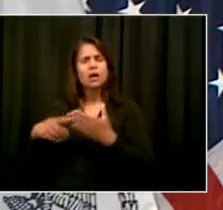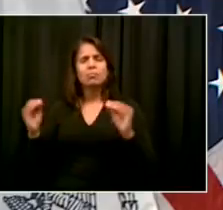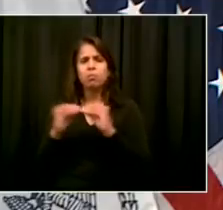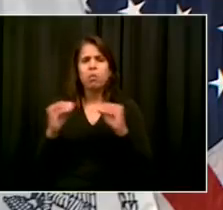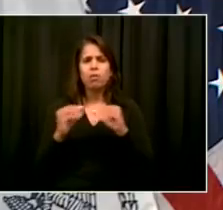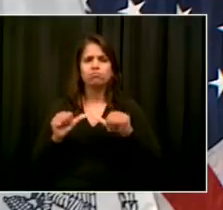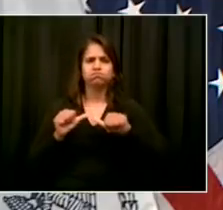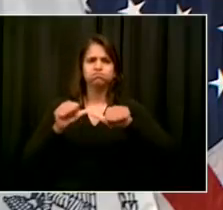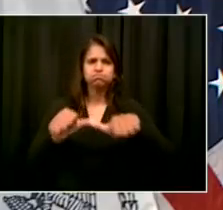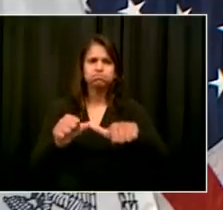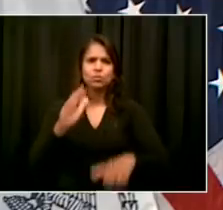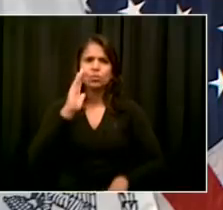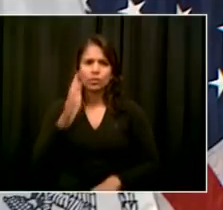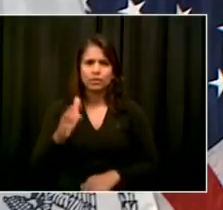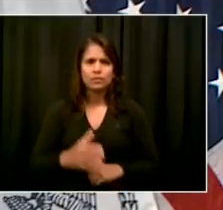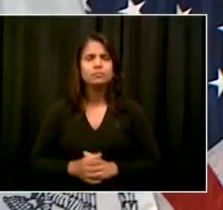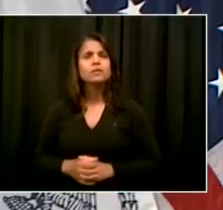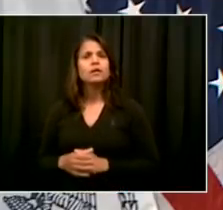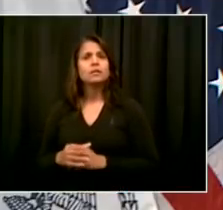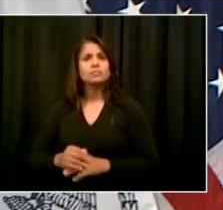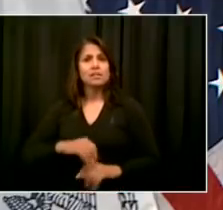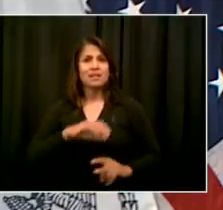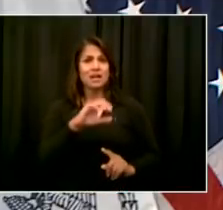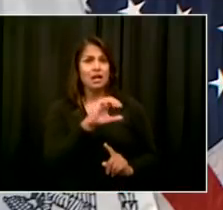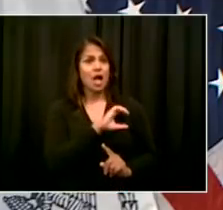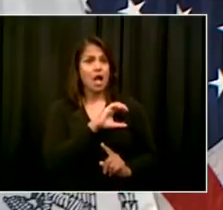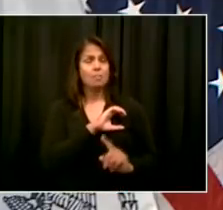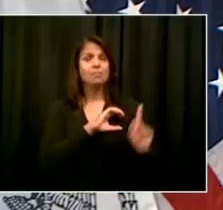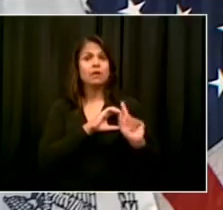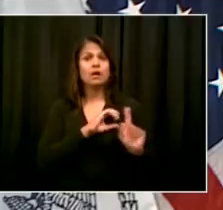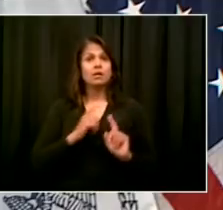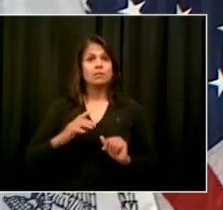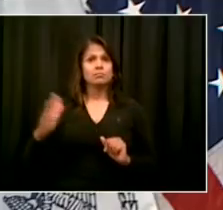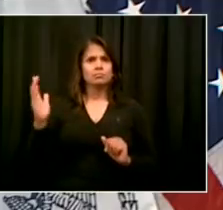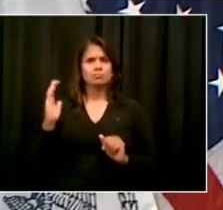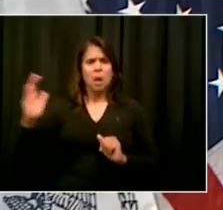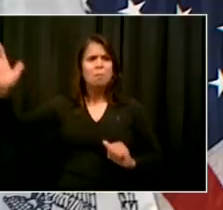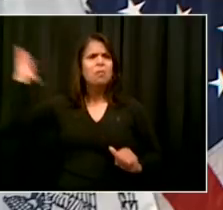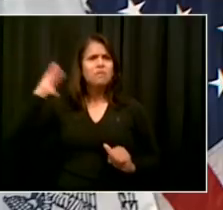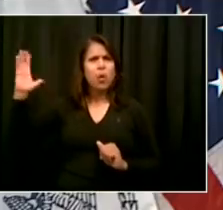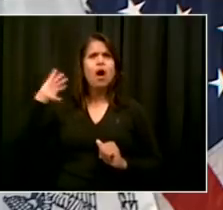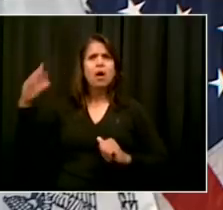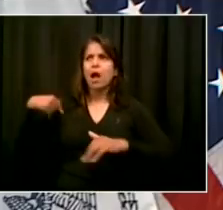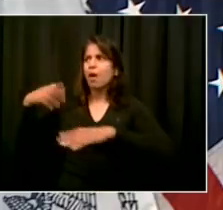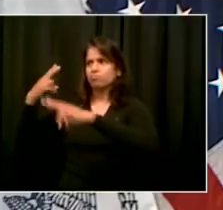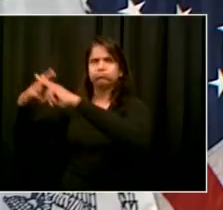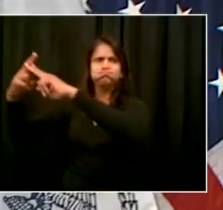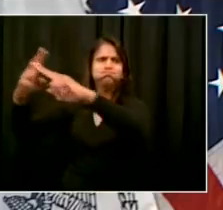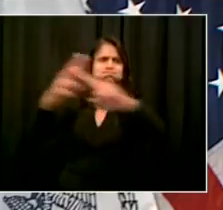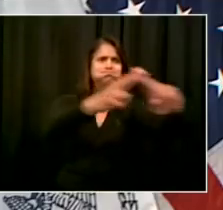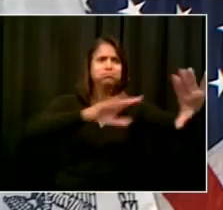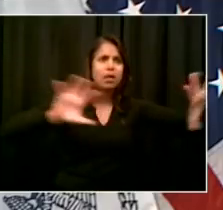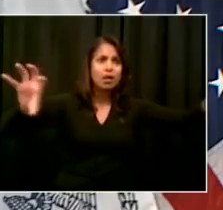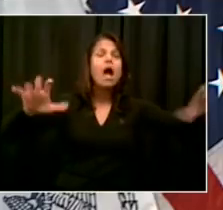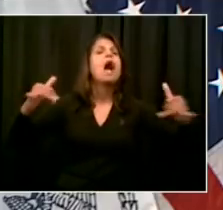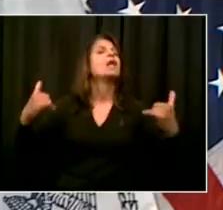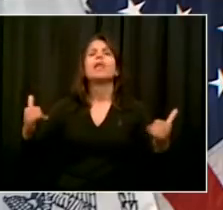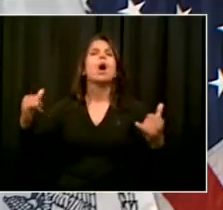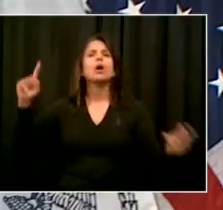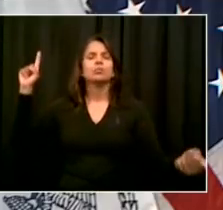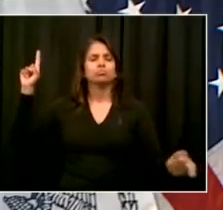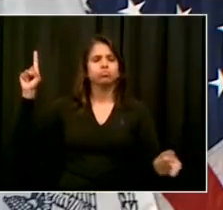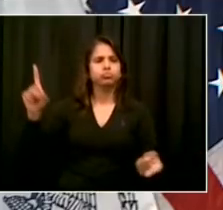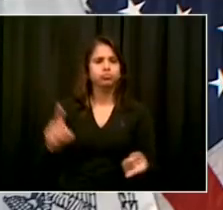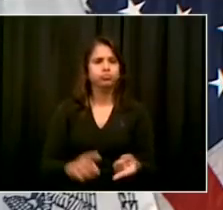continue to be reduced. There are some specific precincts that have had specific situations recurring